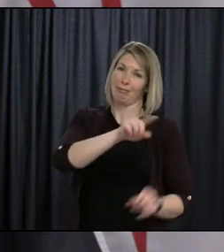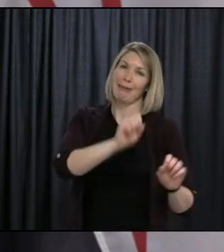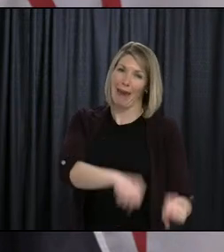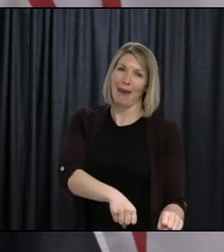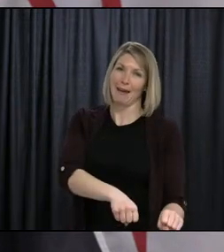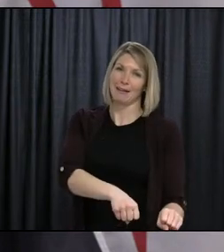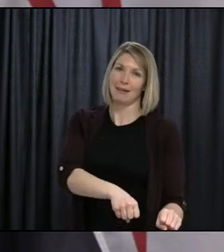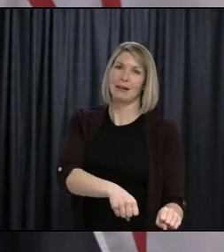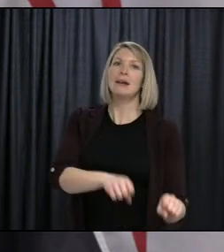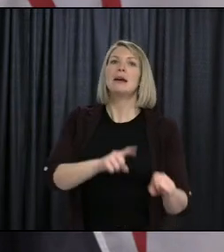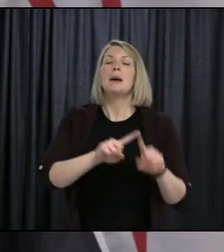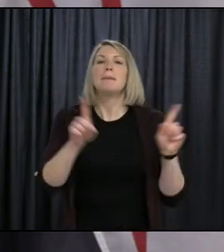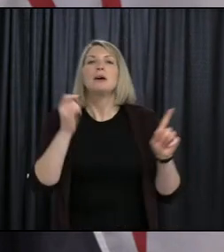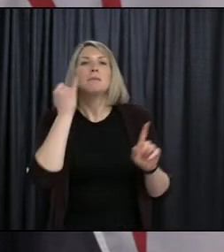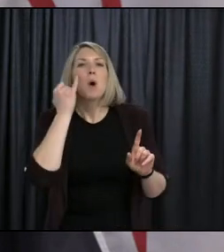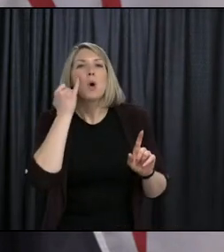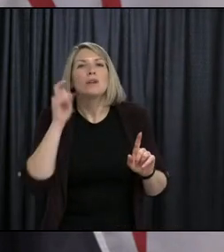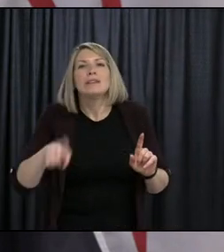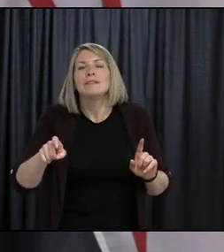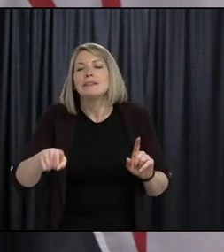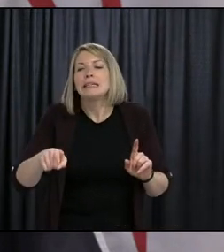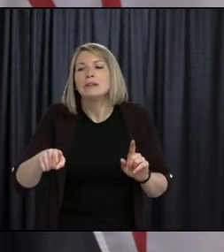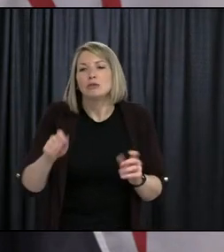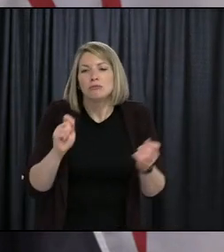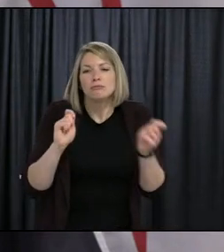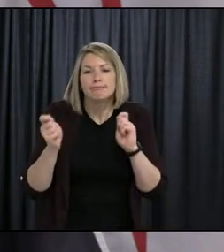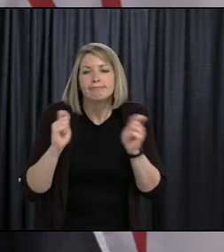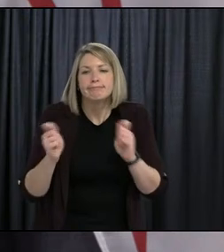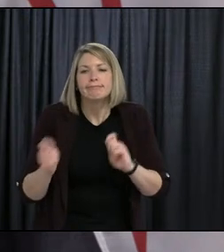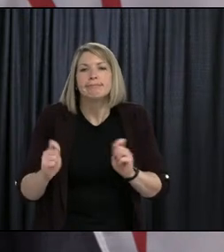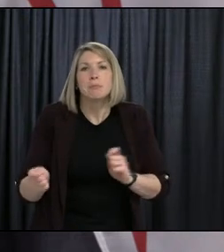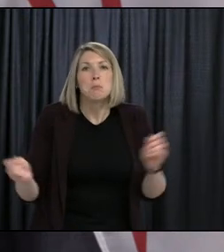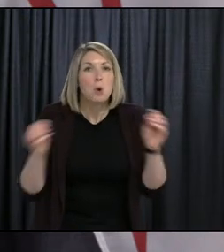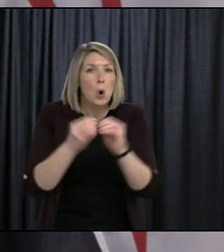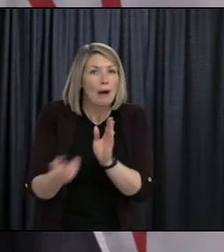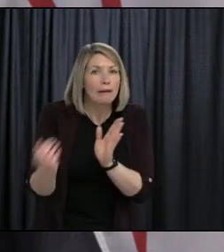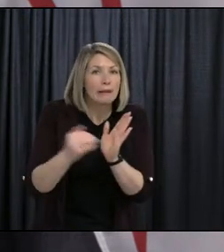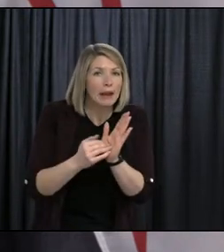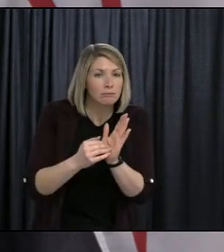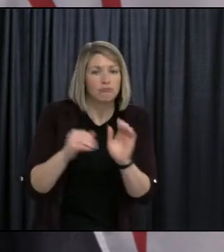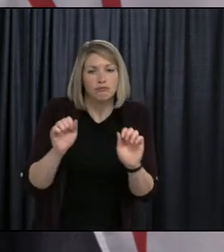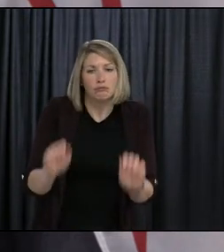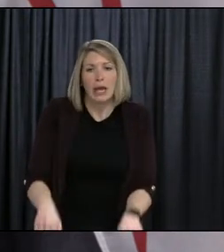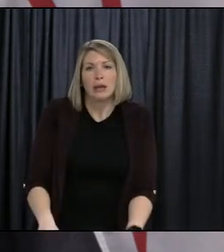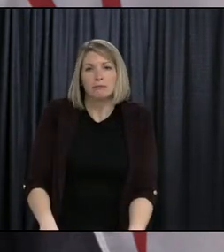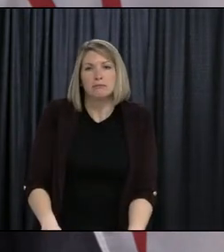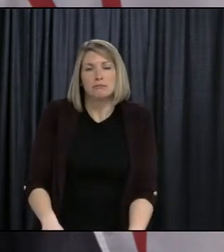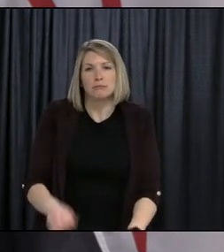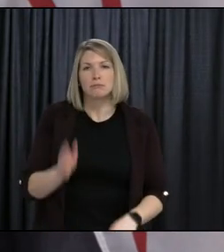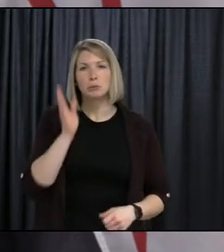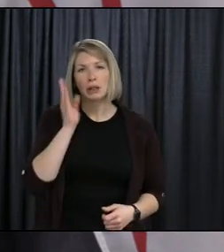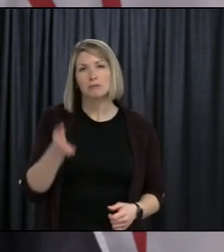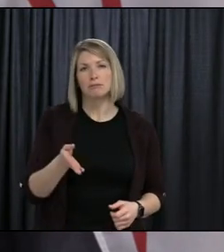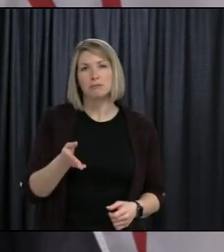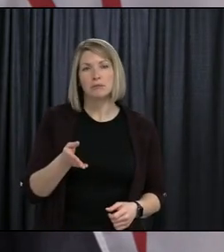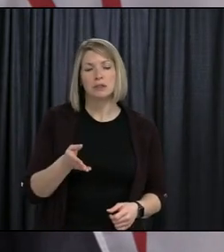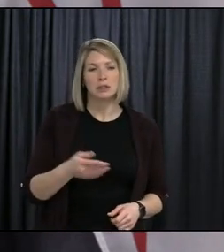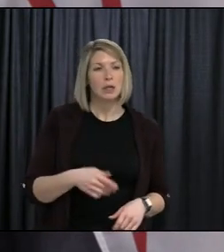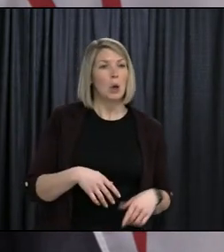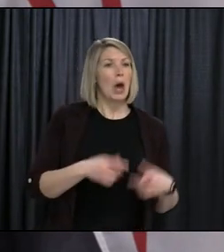But if there's things that we have to tweak, then we're prepared to do so. And the actual experience will inform the practice.